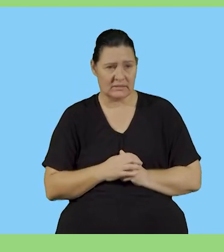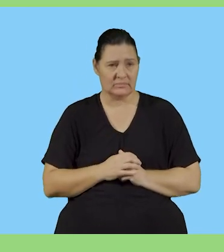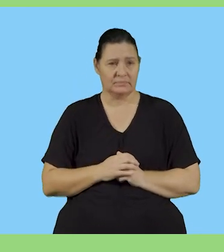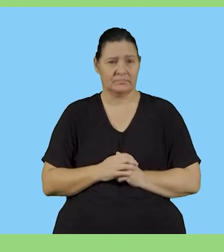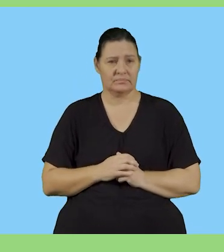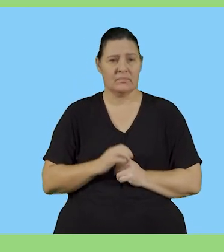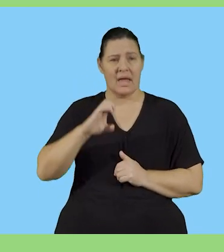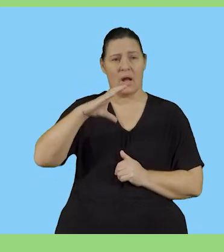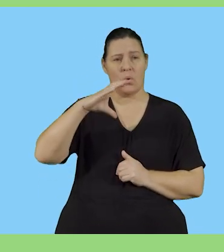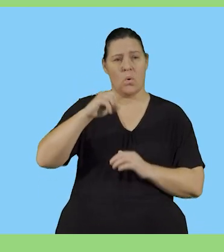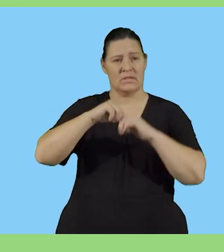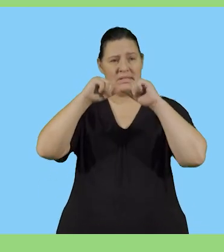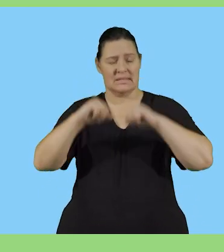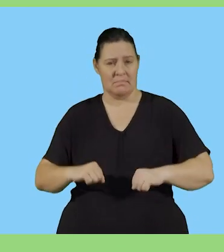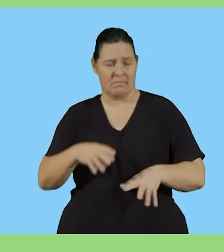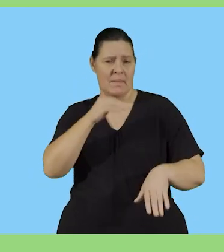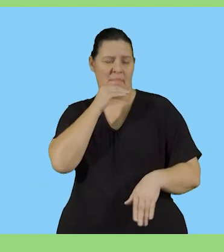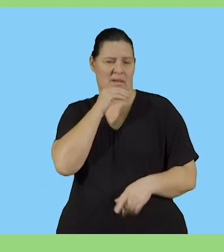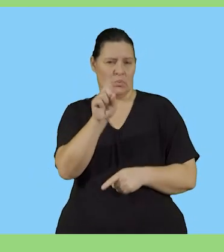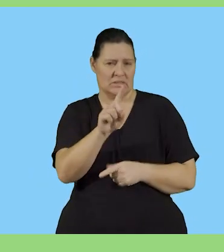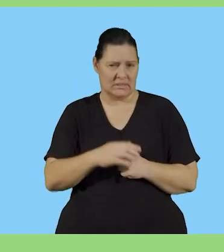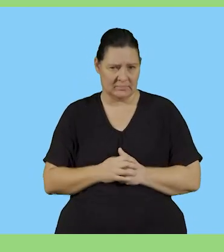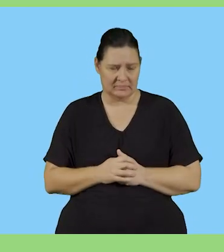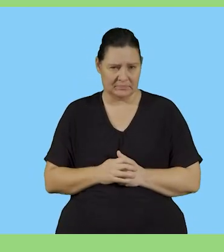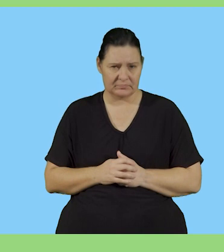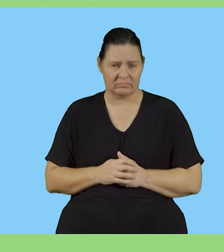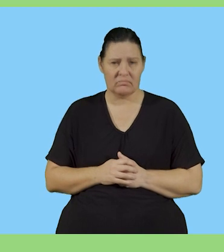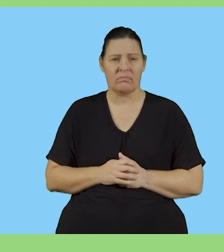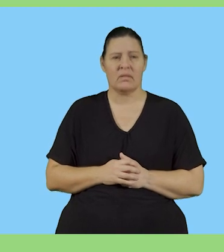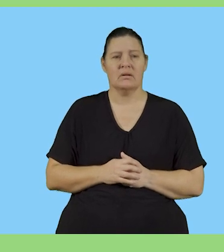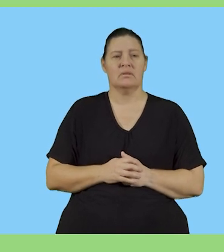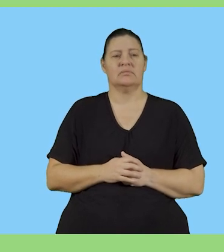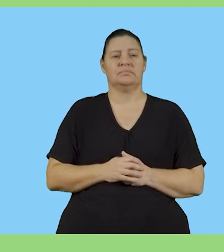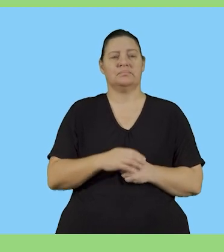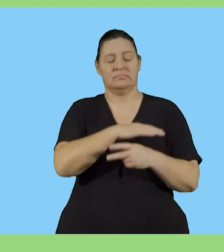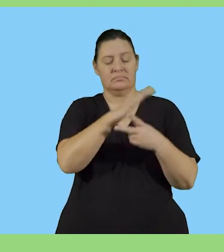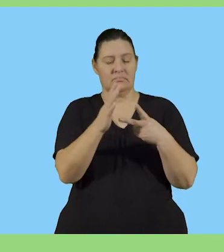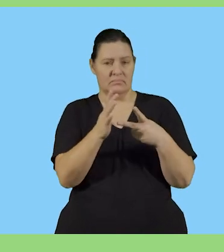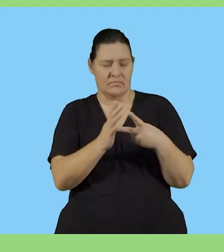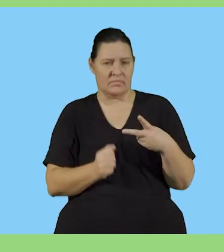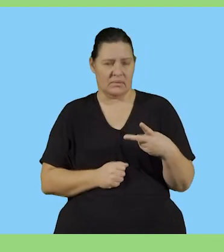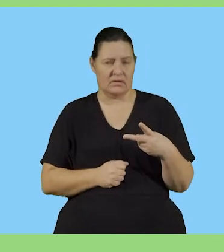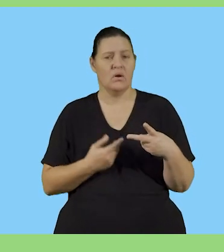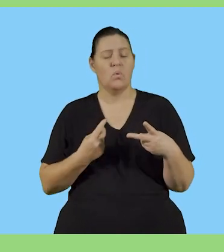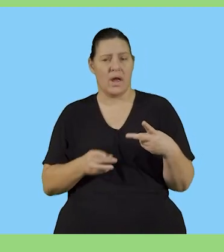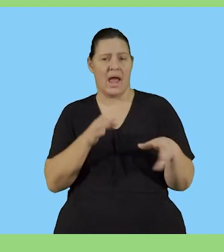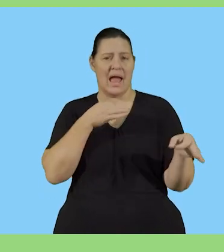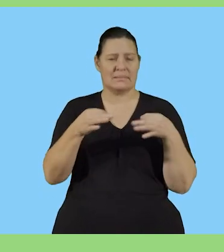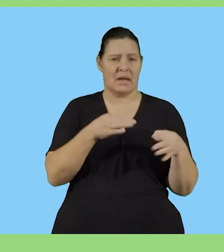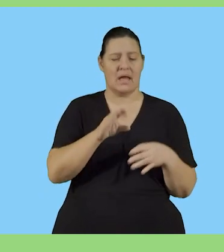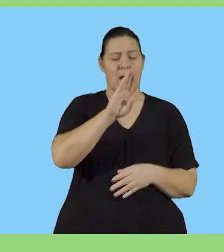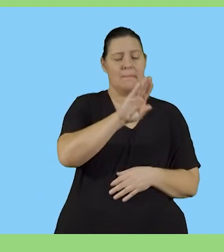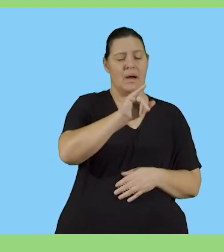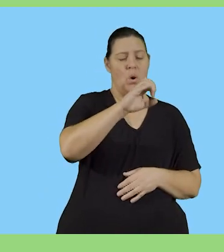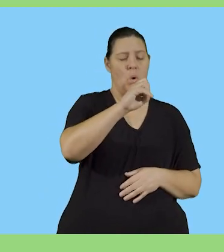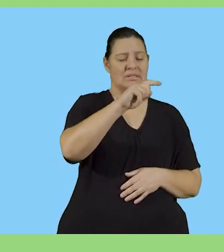tackle is ecosystems definition. So we are going to define the term ecosystem. Then when we are done, we are then going